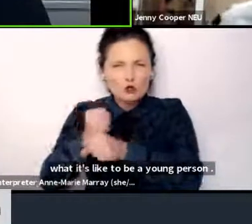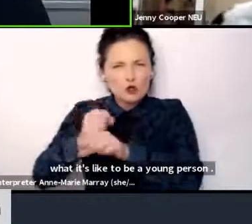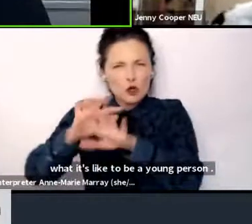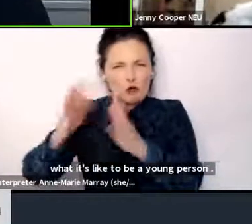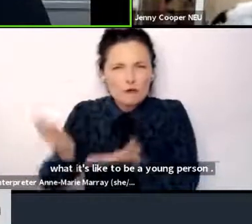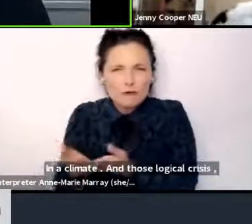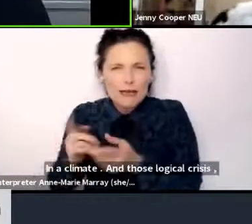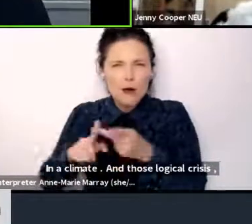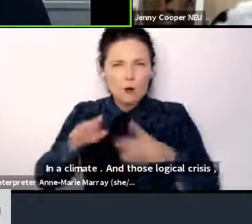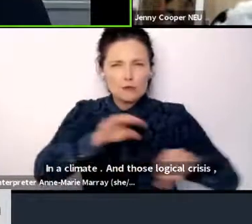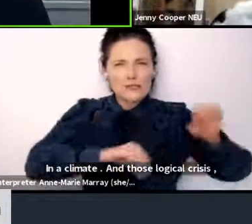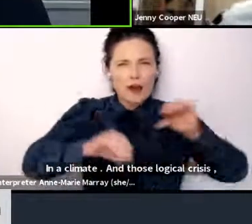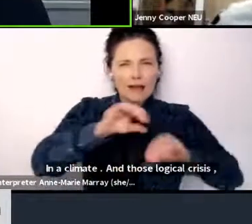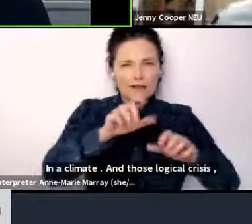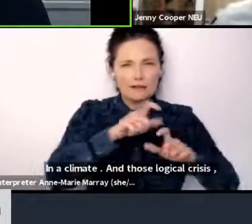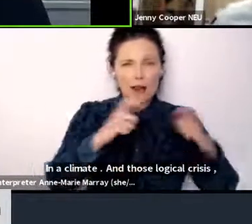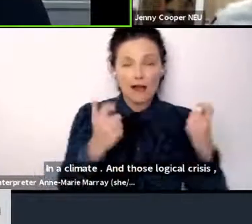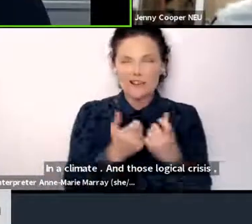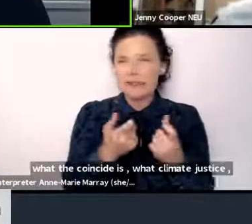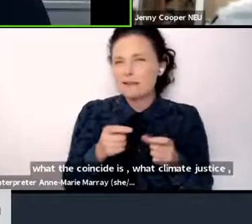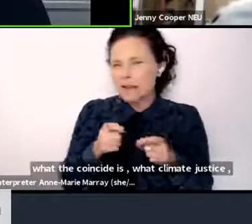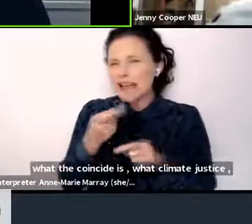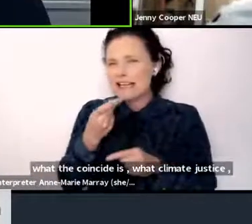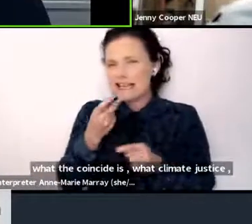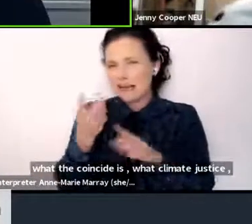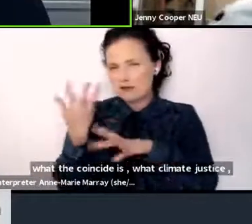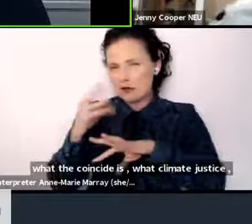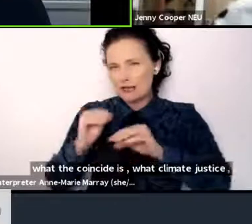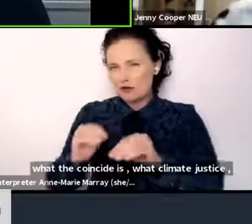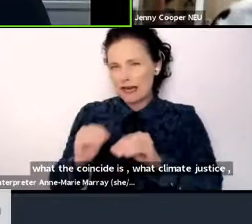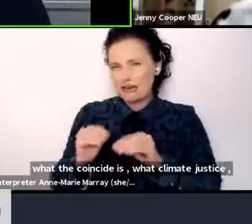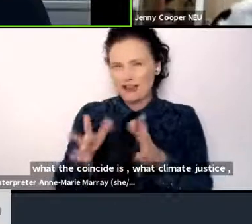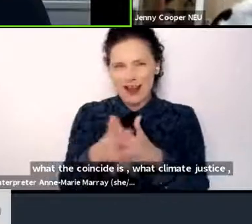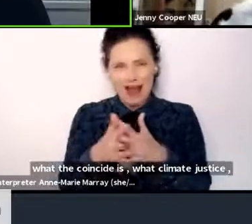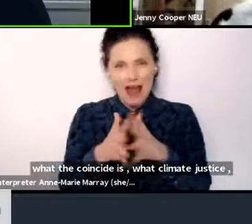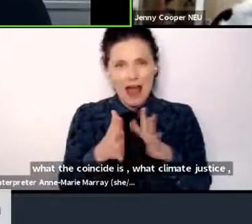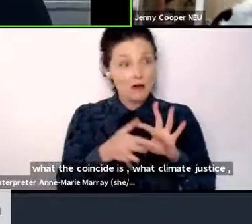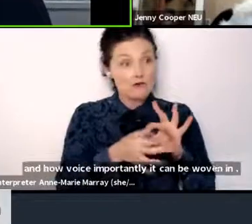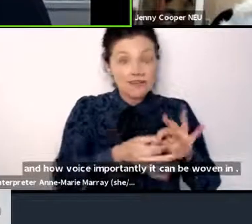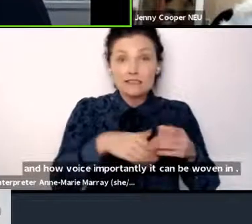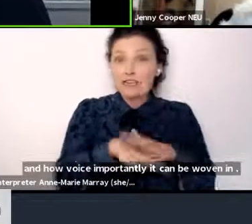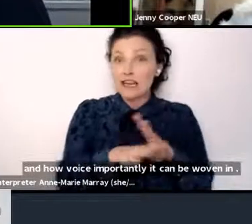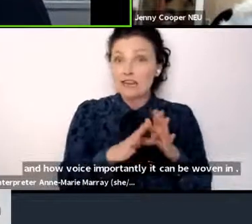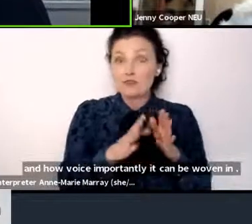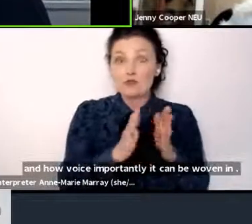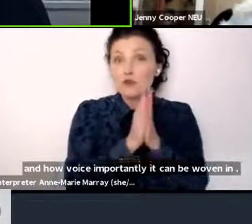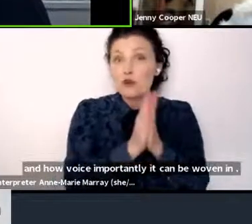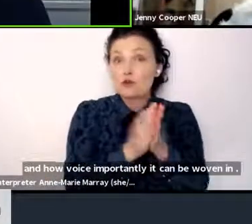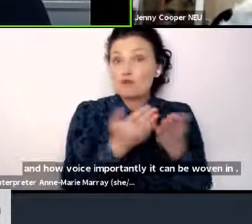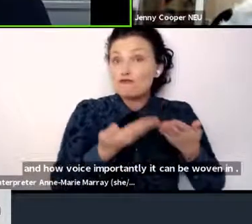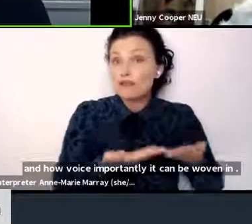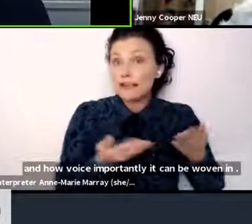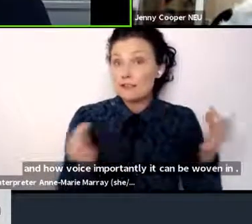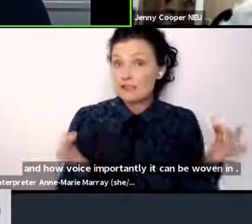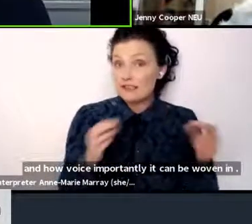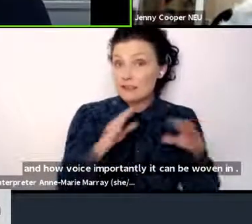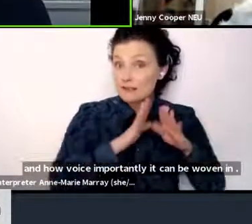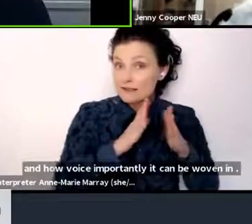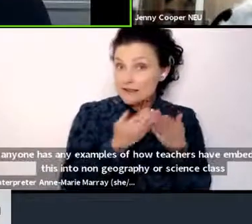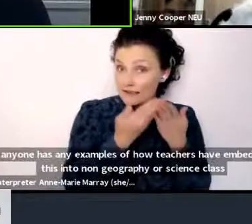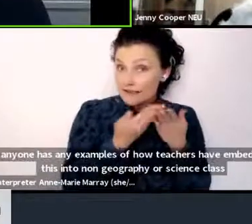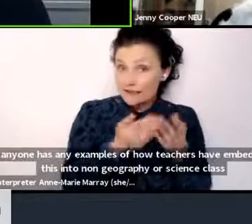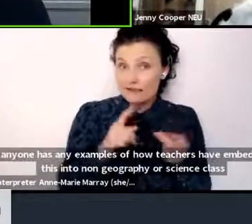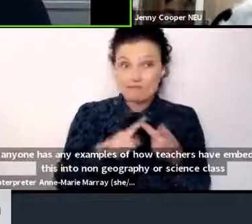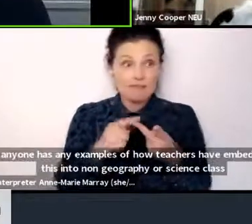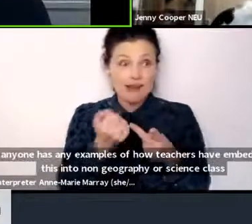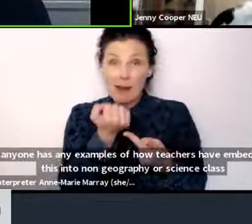predominantly in secondary education, so how people have made the link into religious studies or economics or arithmetic